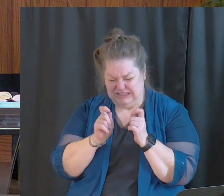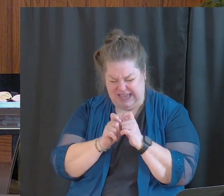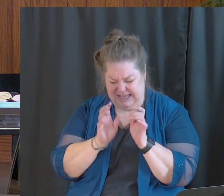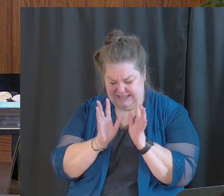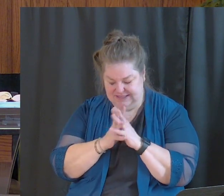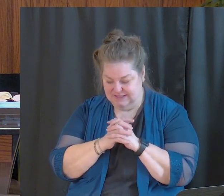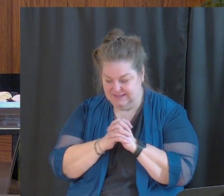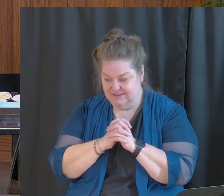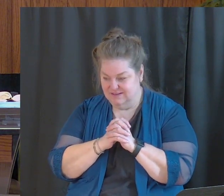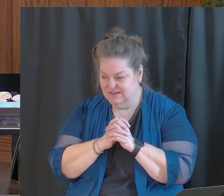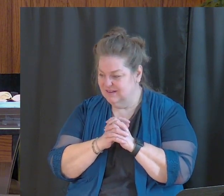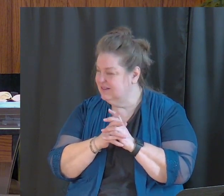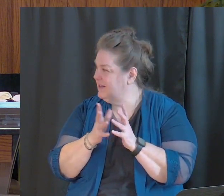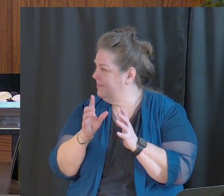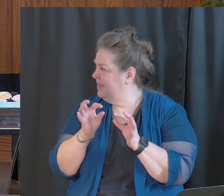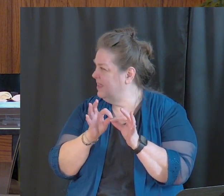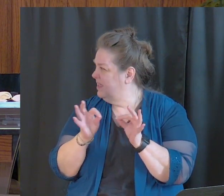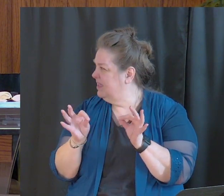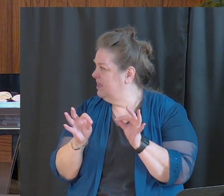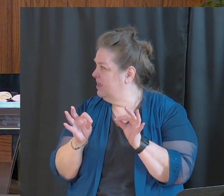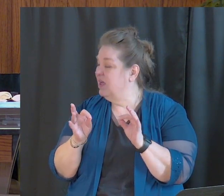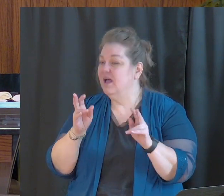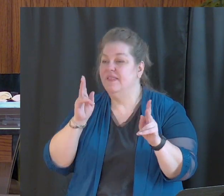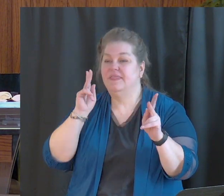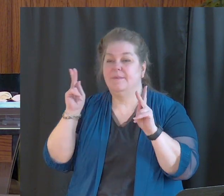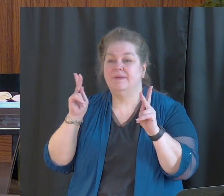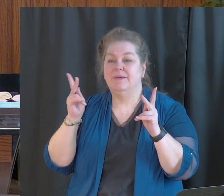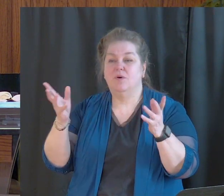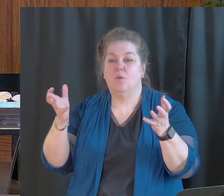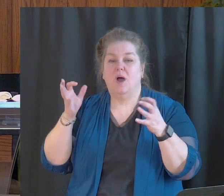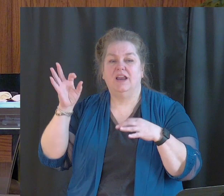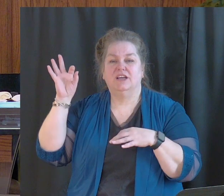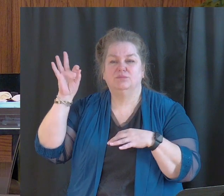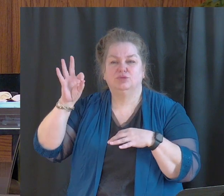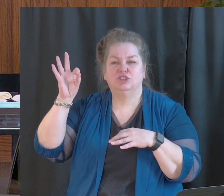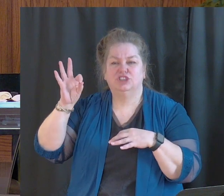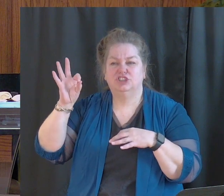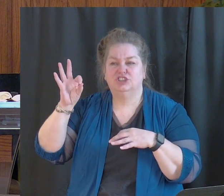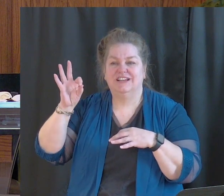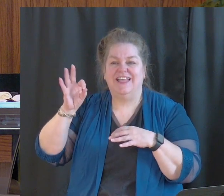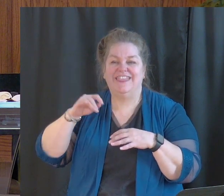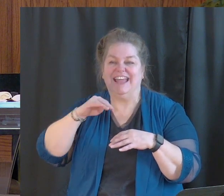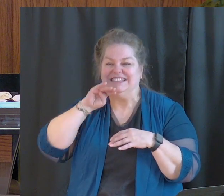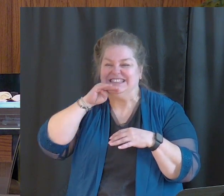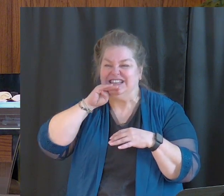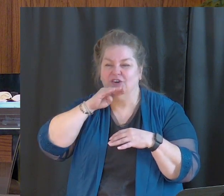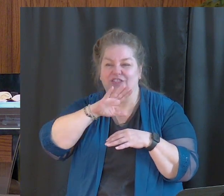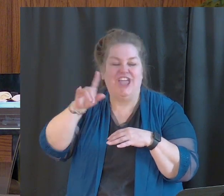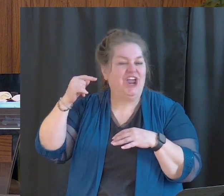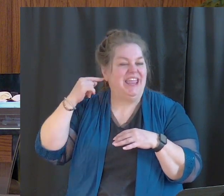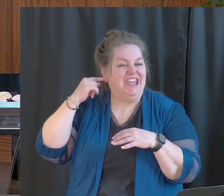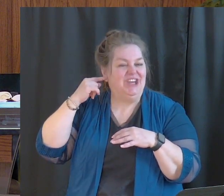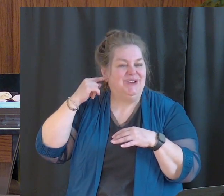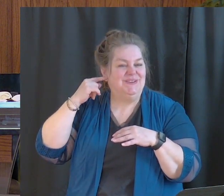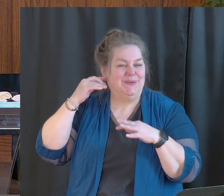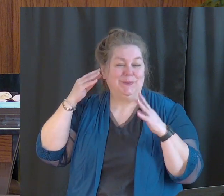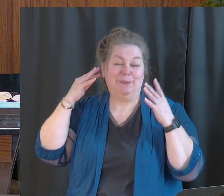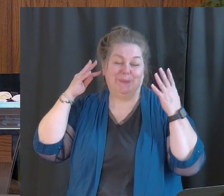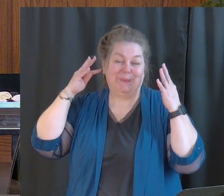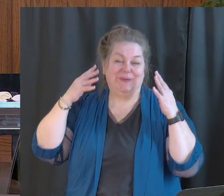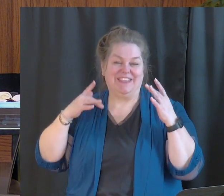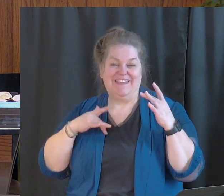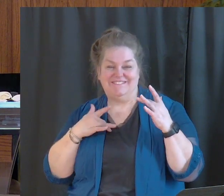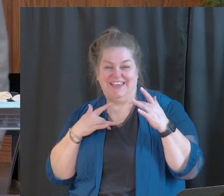later. Went along with this something about the people wanting preaching that would tickle their ears. In other words, it made them feel